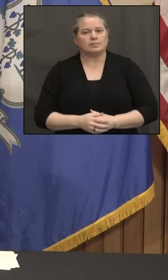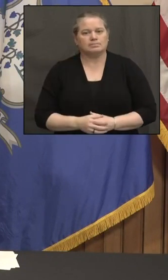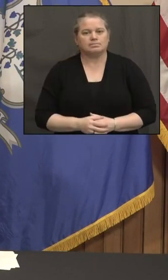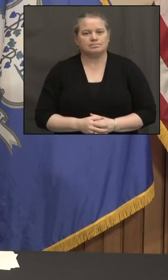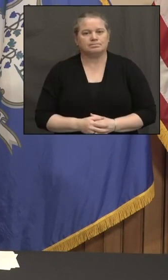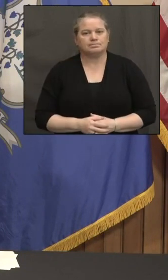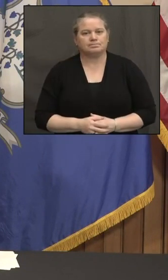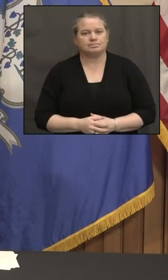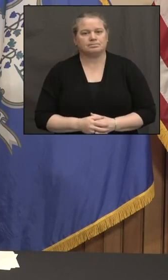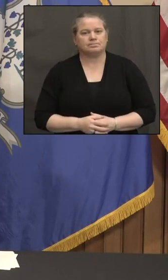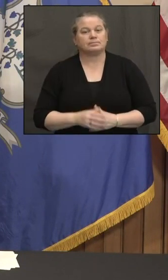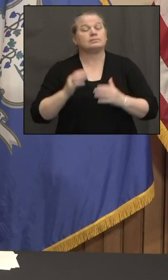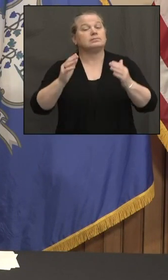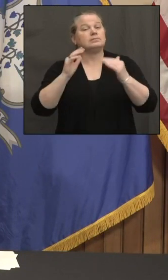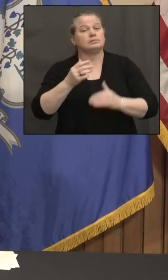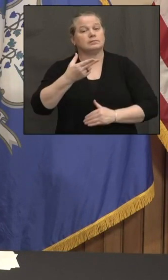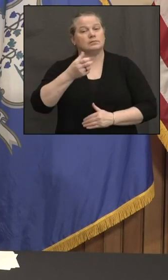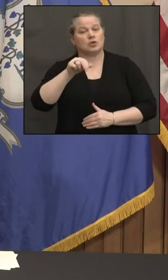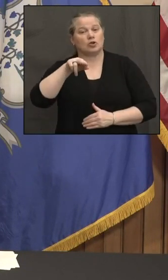Hearst, Connecticut Media.